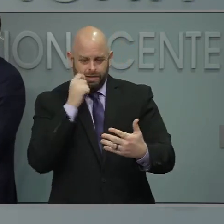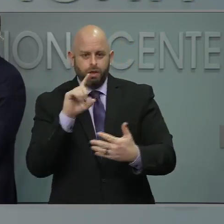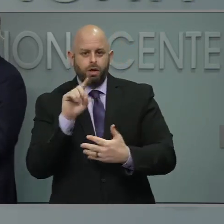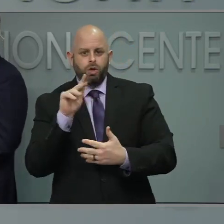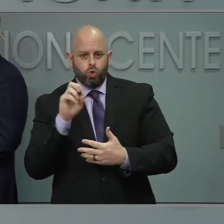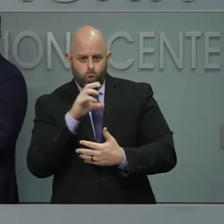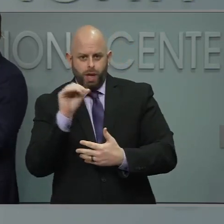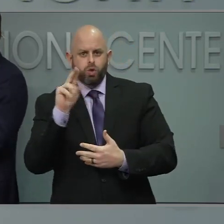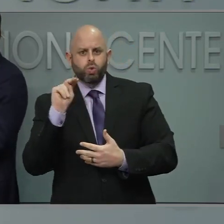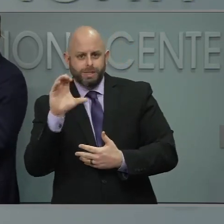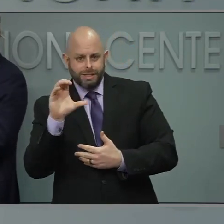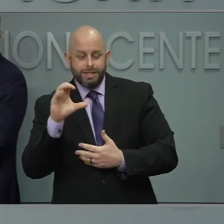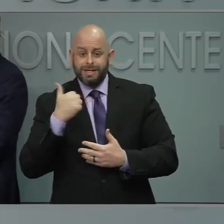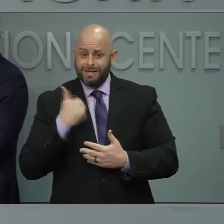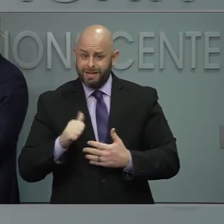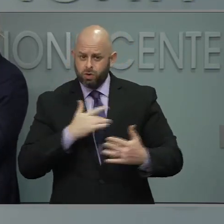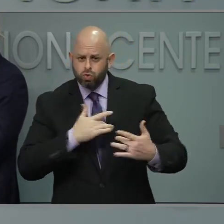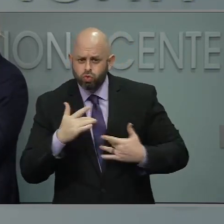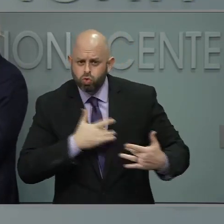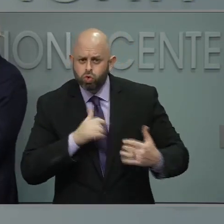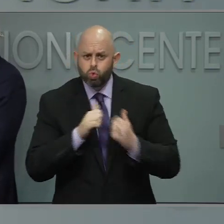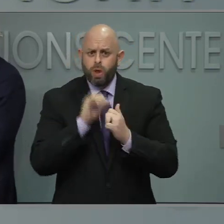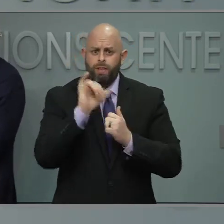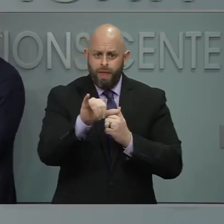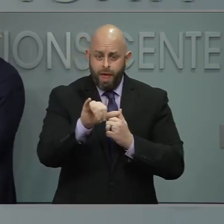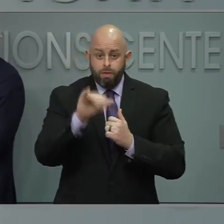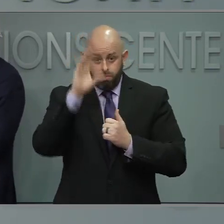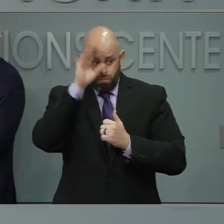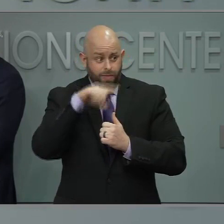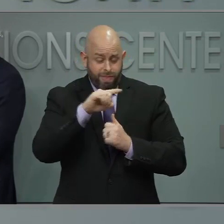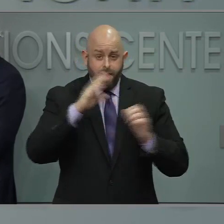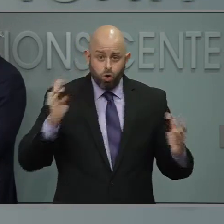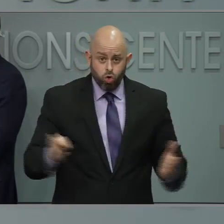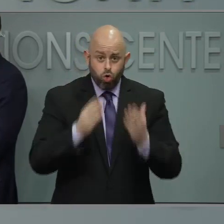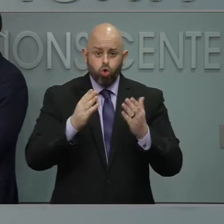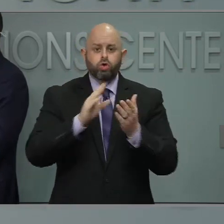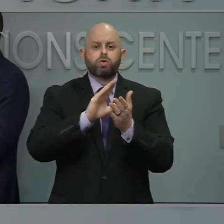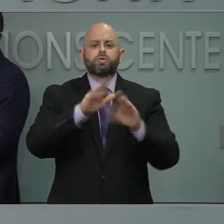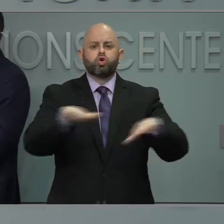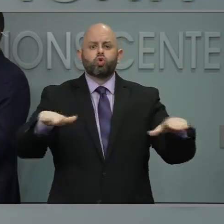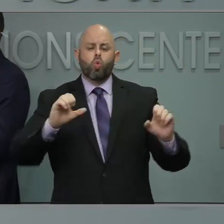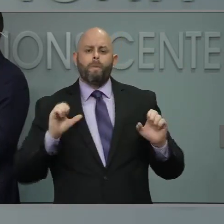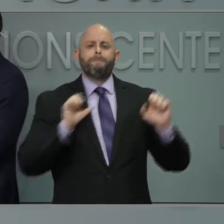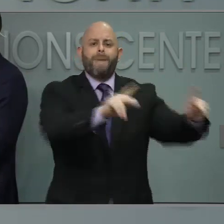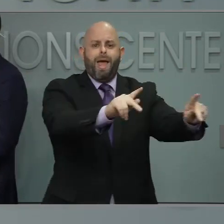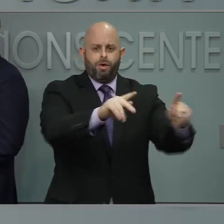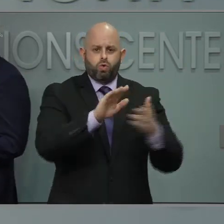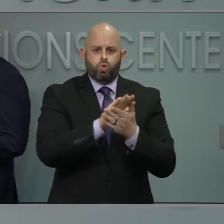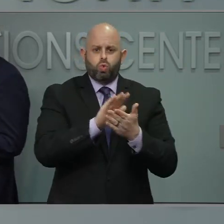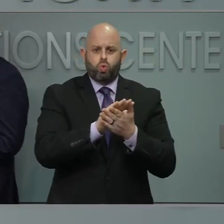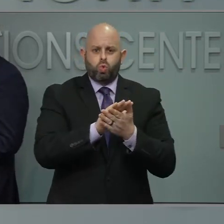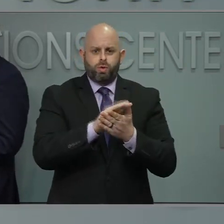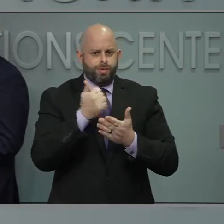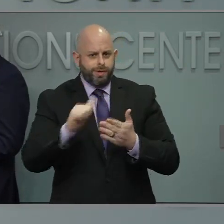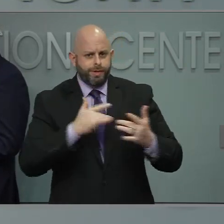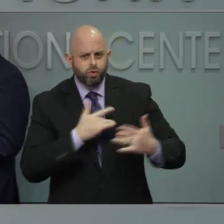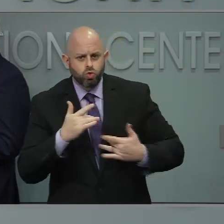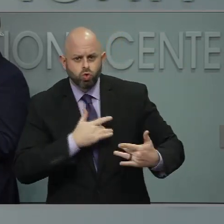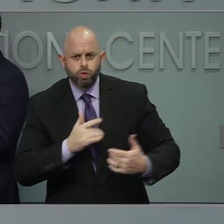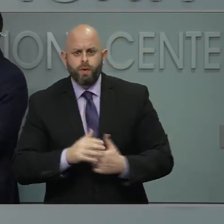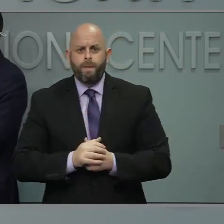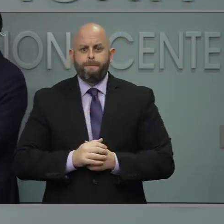data cited encouraging school districts to return is not necessarily aligning with the decisions the school districts are taking?